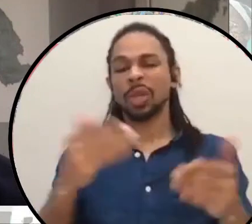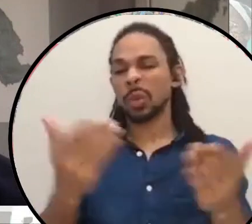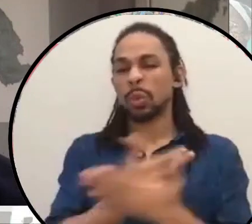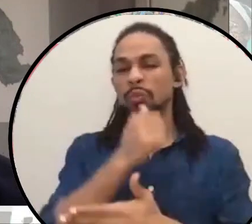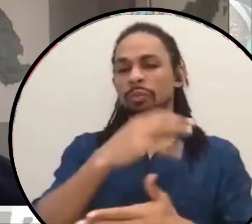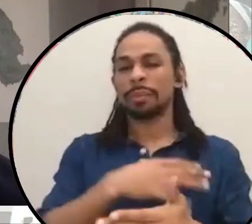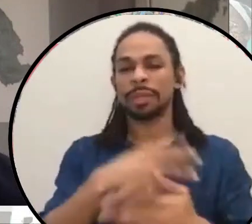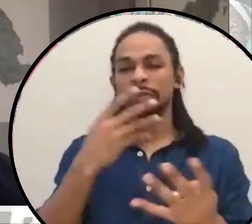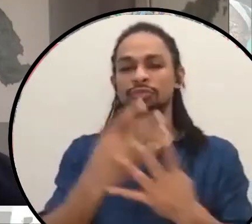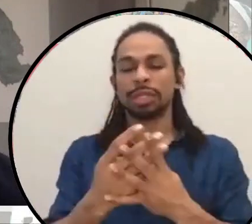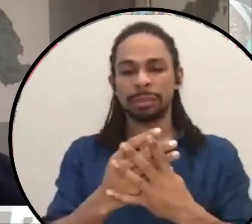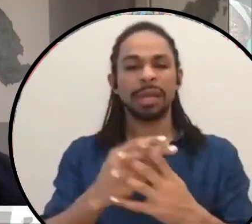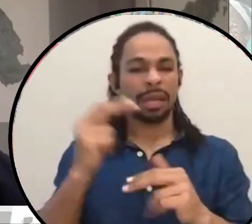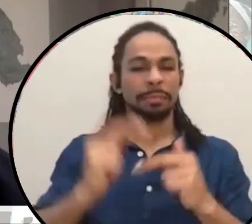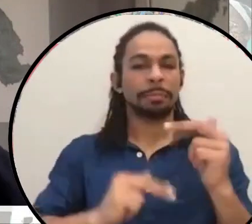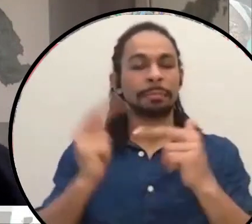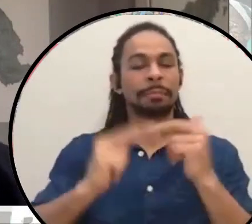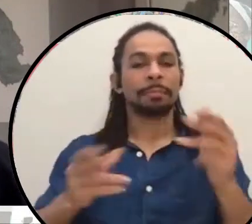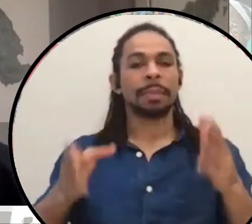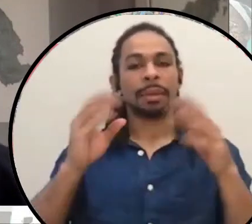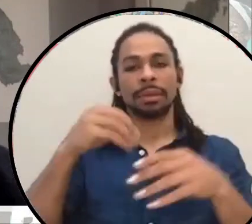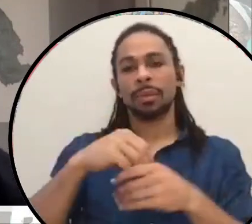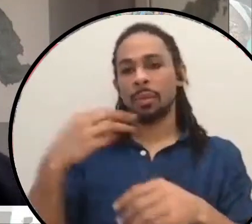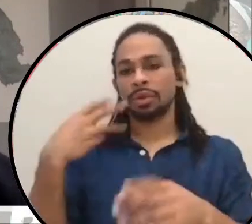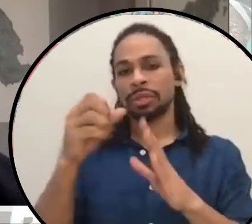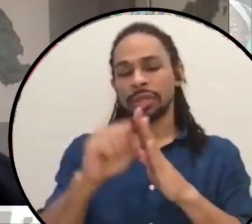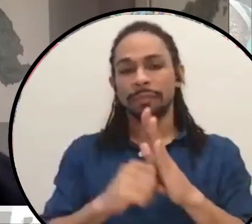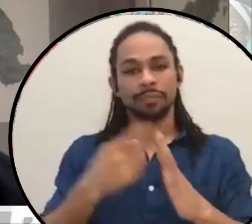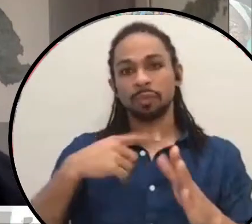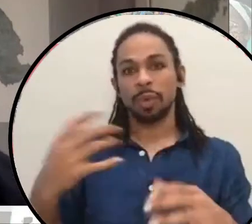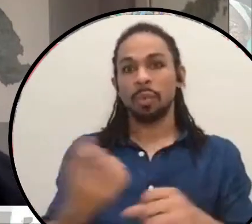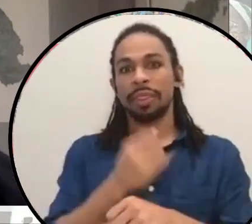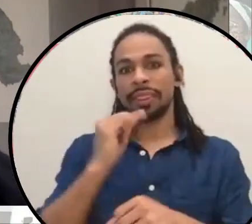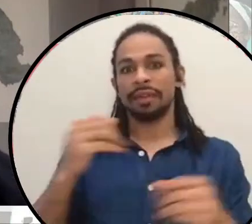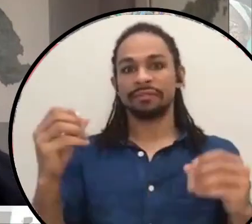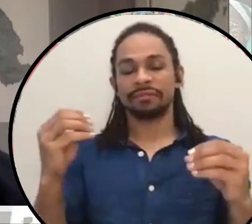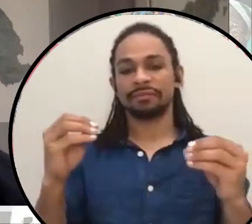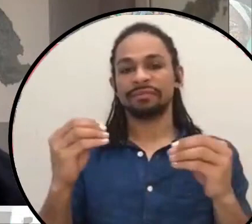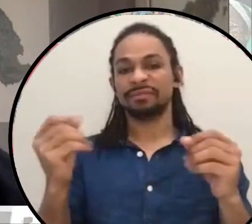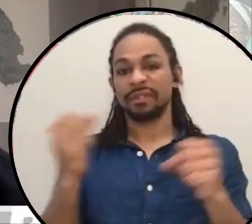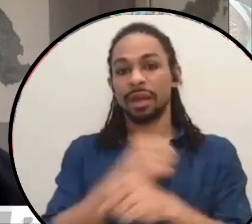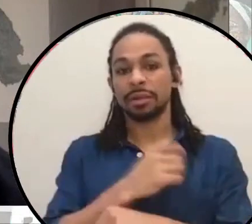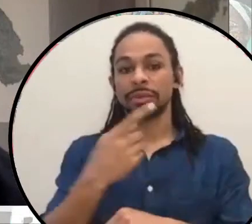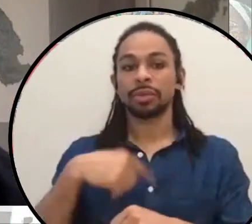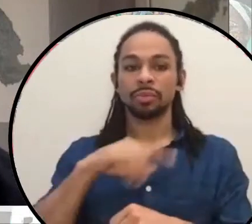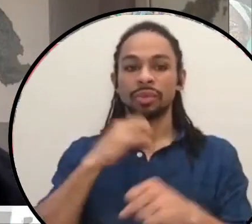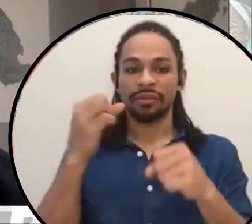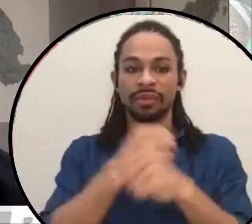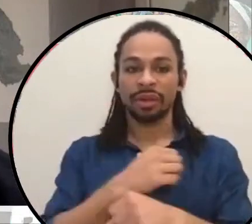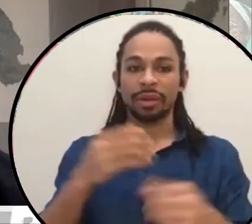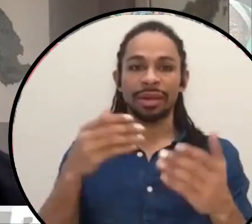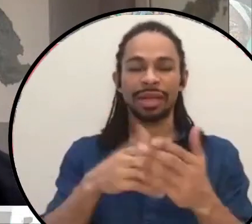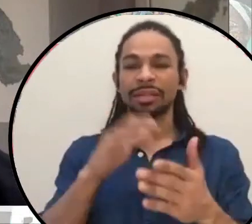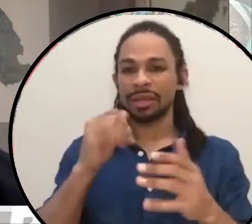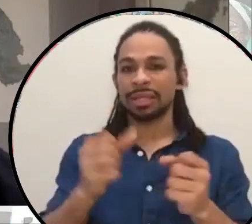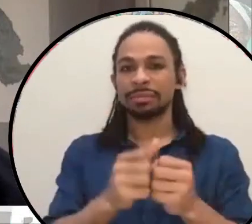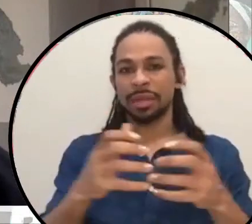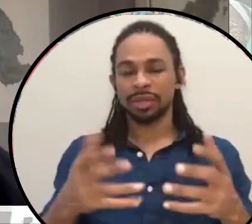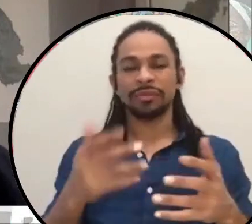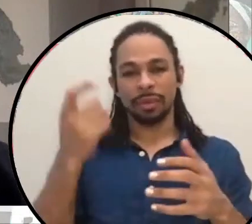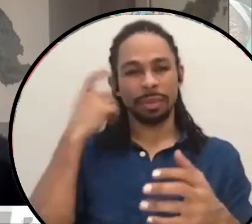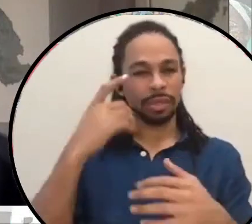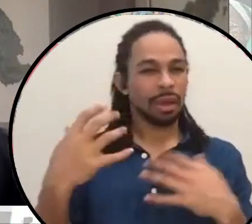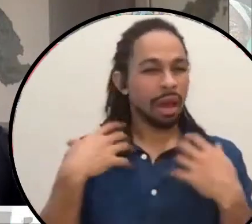and we won that fight. Um, and now we're fighting against the expansion of a mental health prison called Western state hospital.